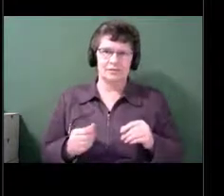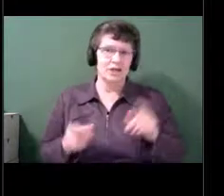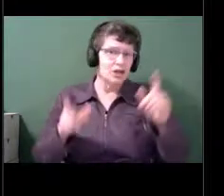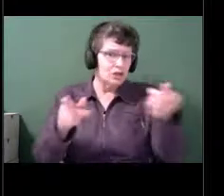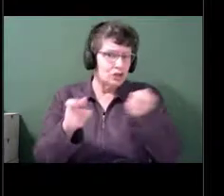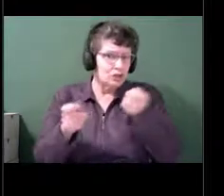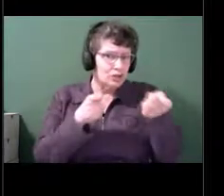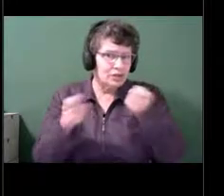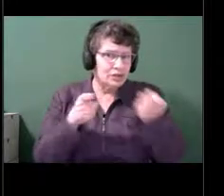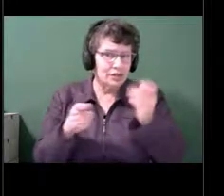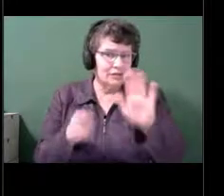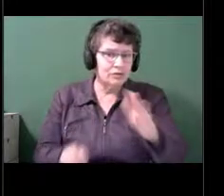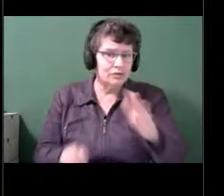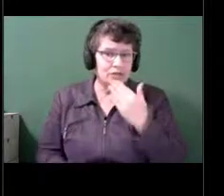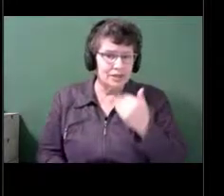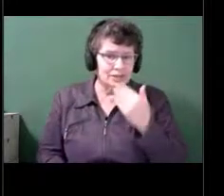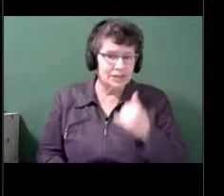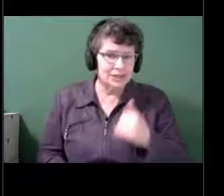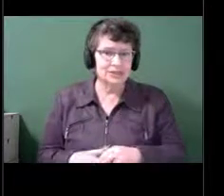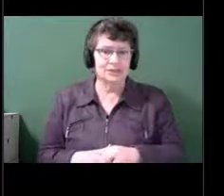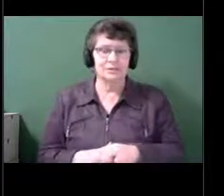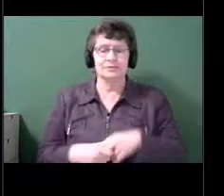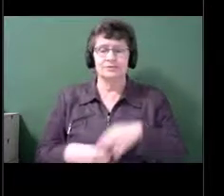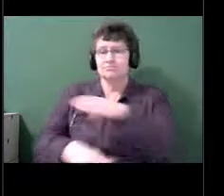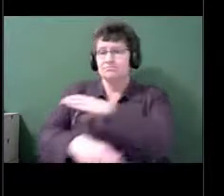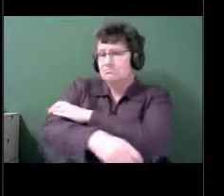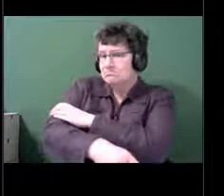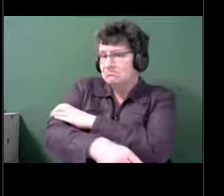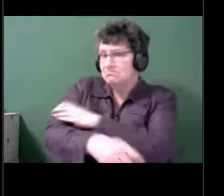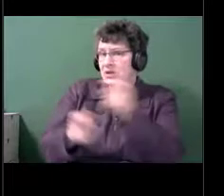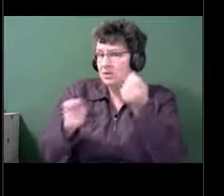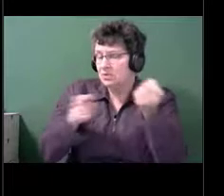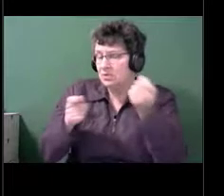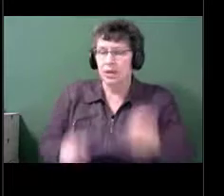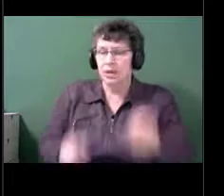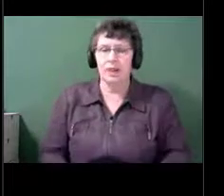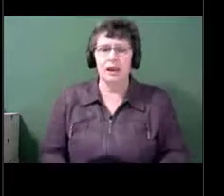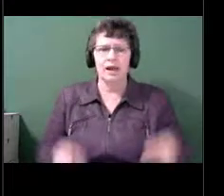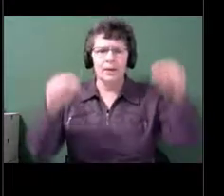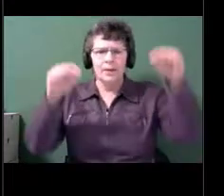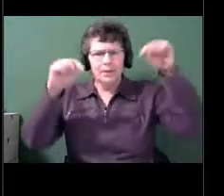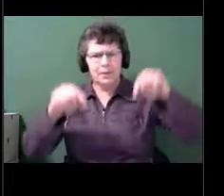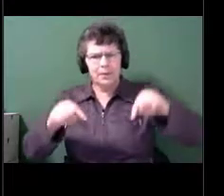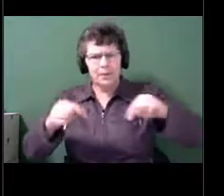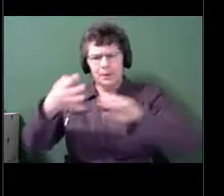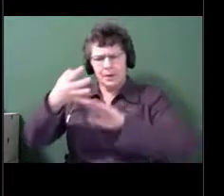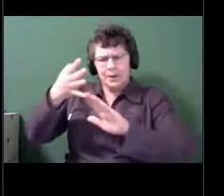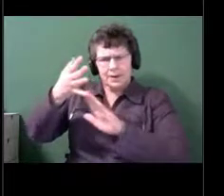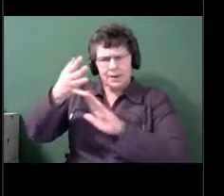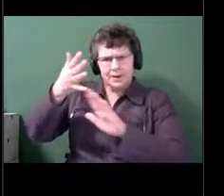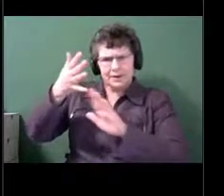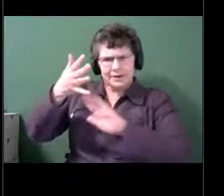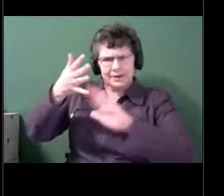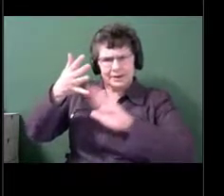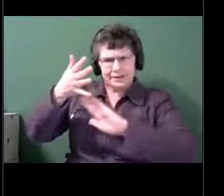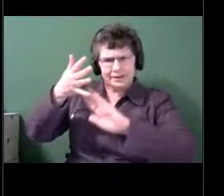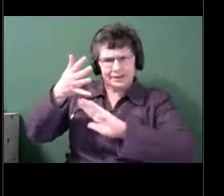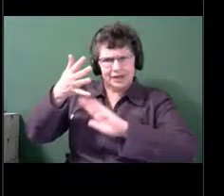have sufficient evidence yet, but it looks like it's a good idea to stay socially active